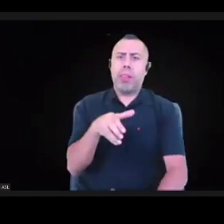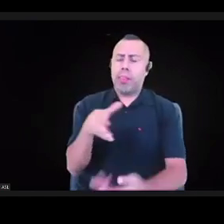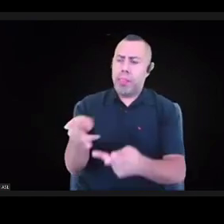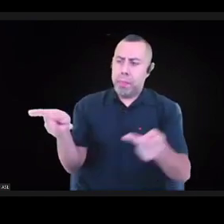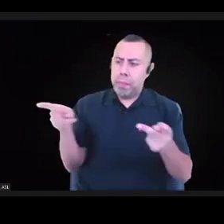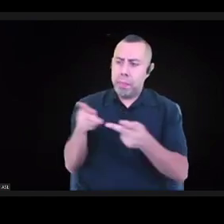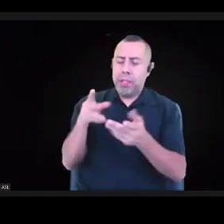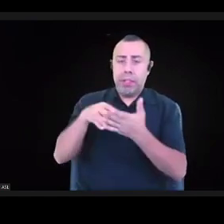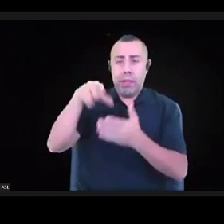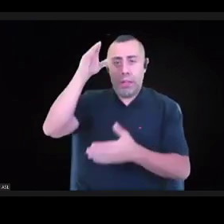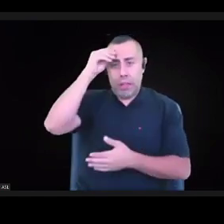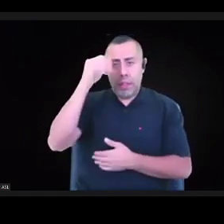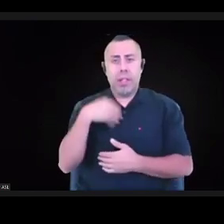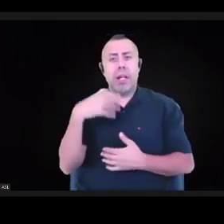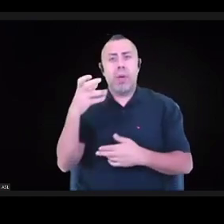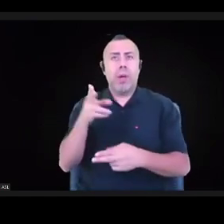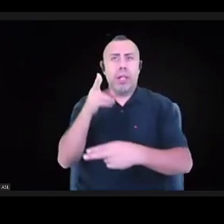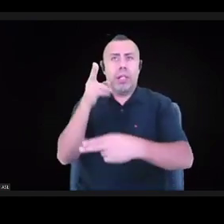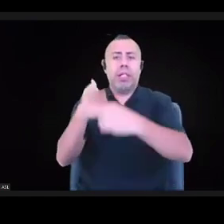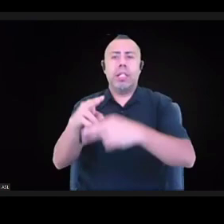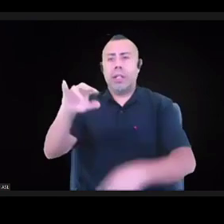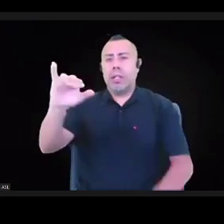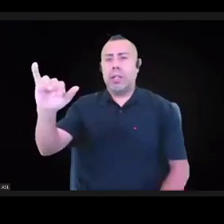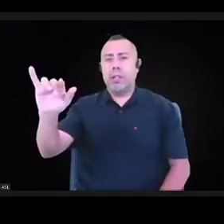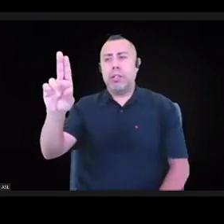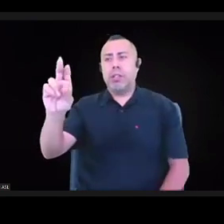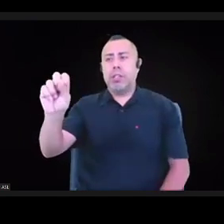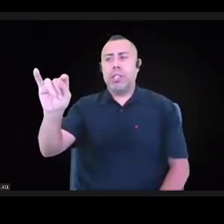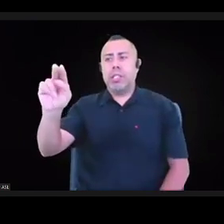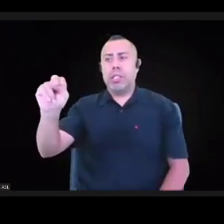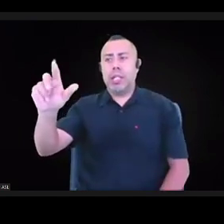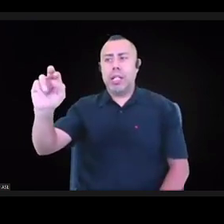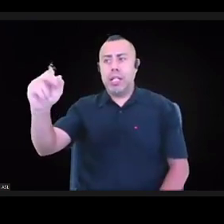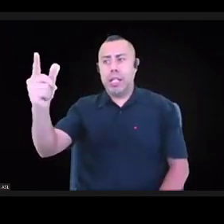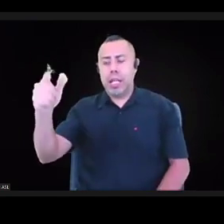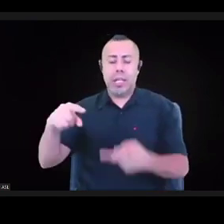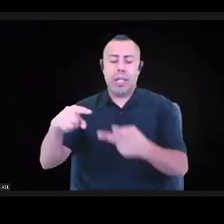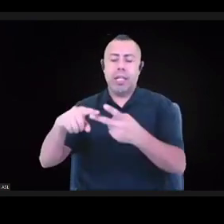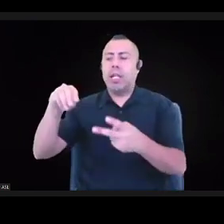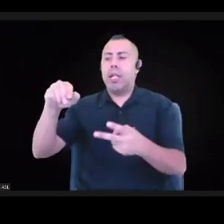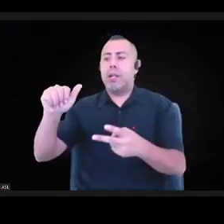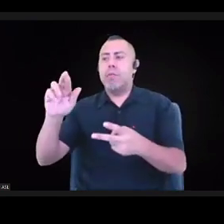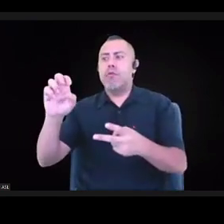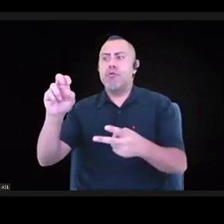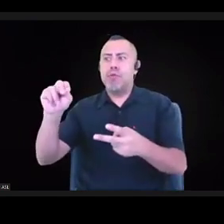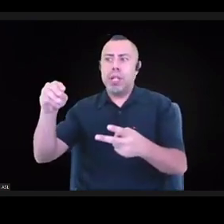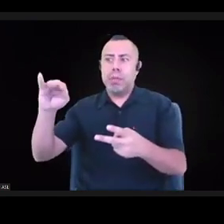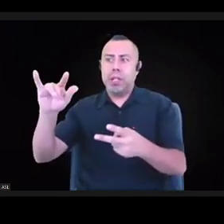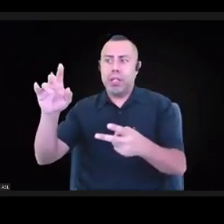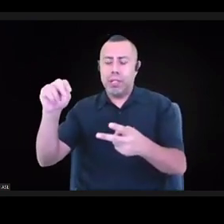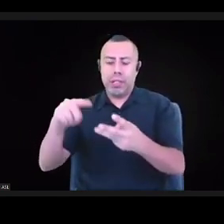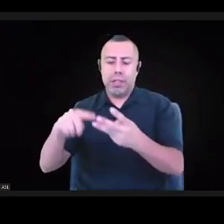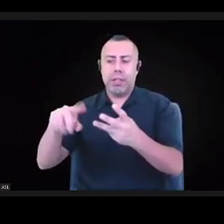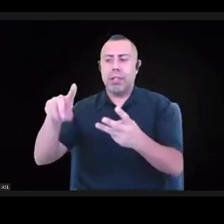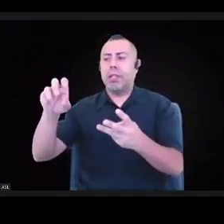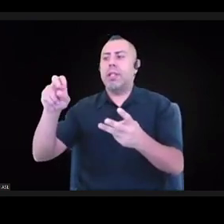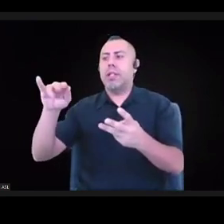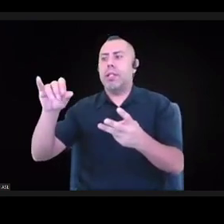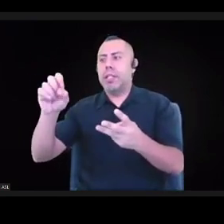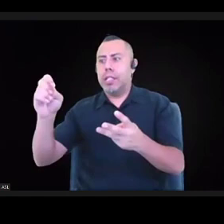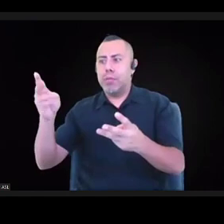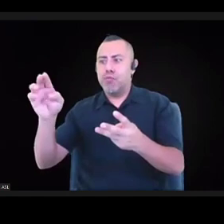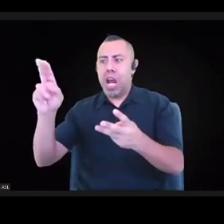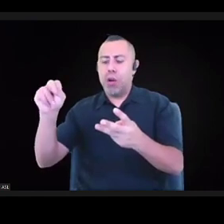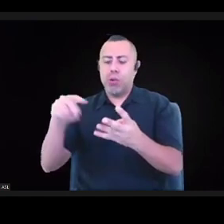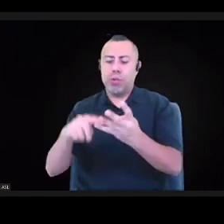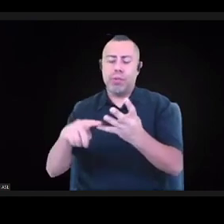equity work led by Justin Lang, Maureen Knighton, Denise Brown, Angelique Power, Janet Brown, Lulani Arquette, some folks